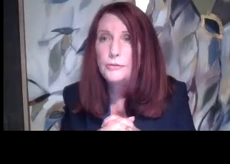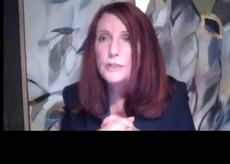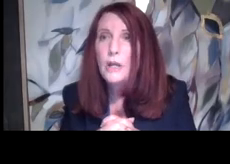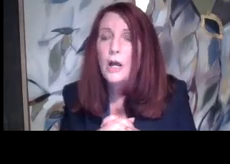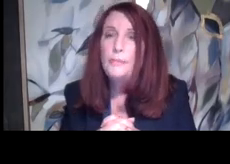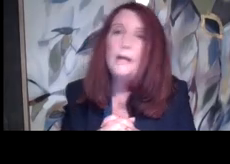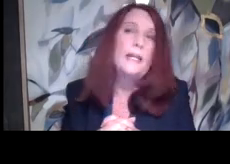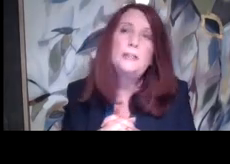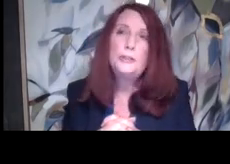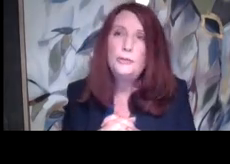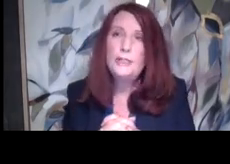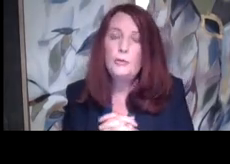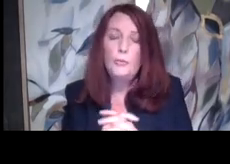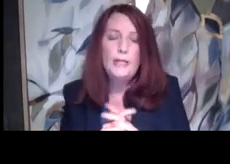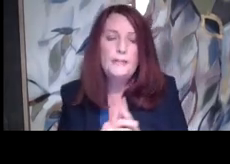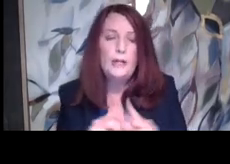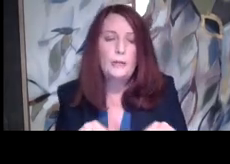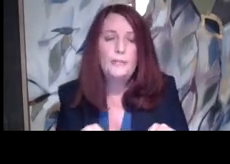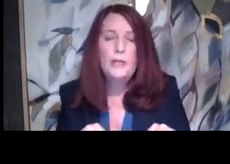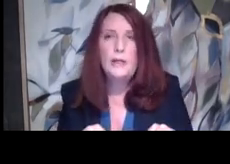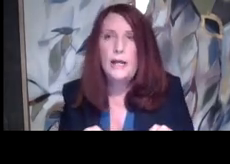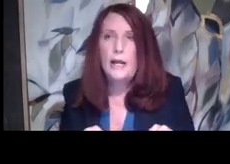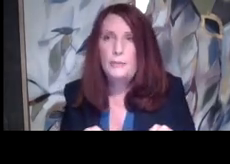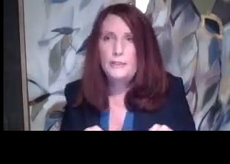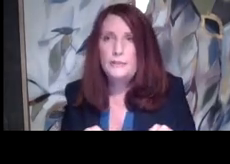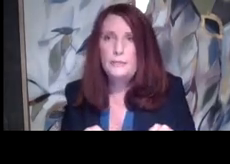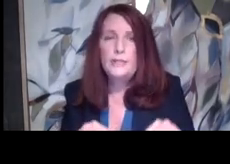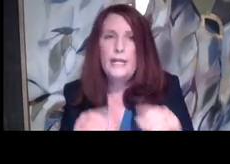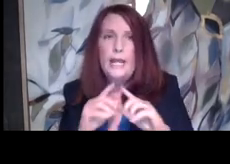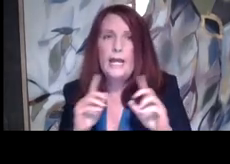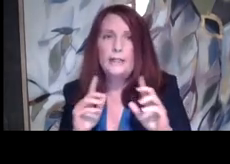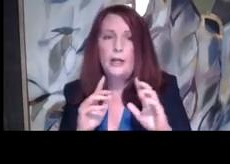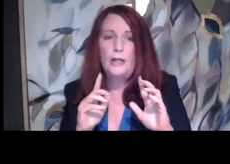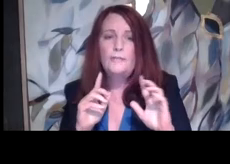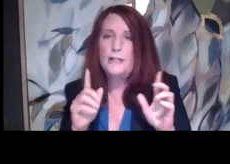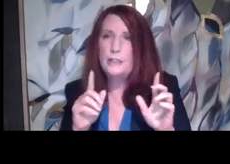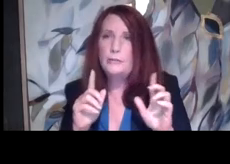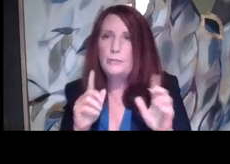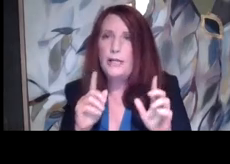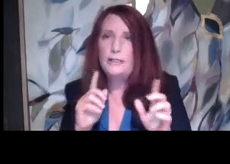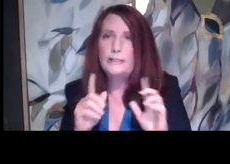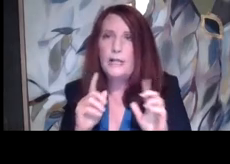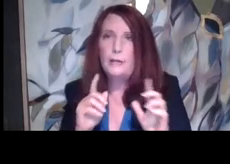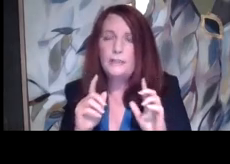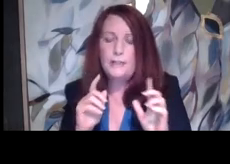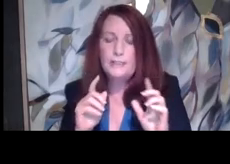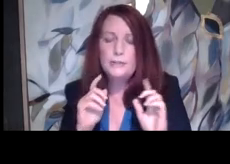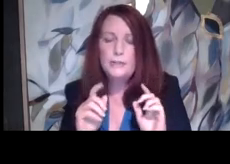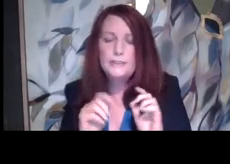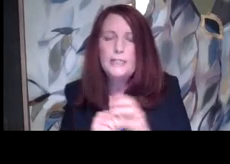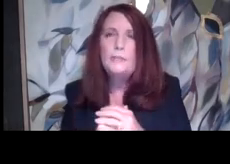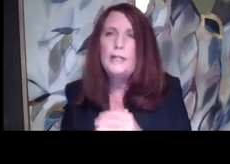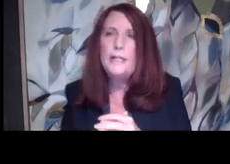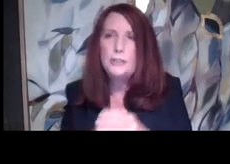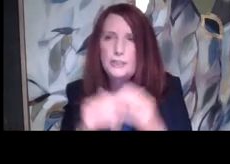years about a student with, um, albinism that had, uh, infected blindness, albinism. And they